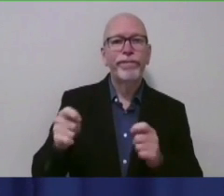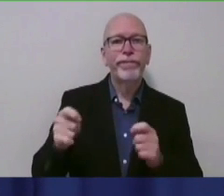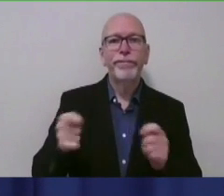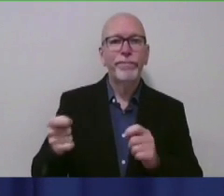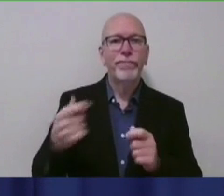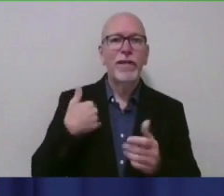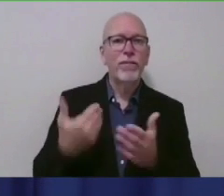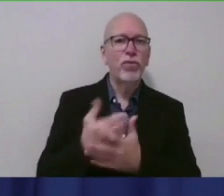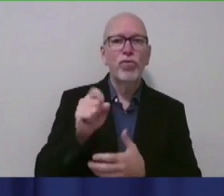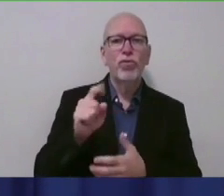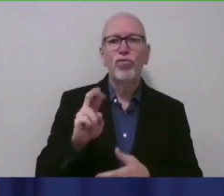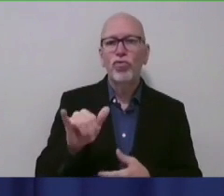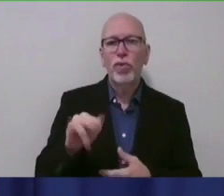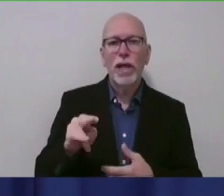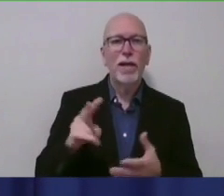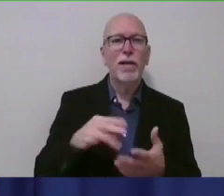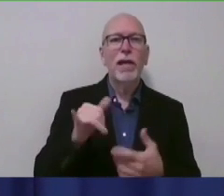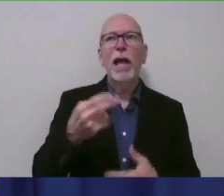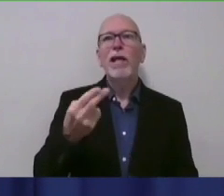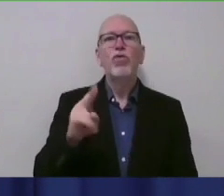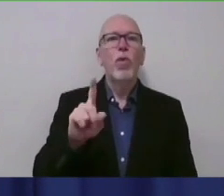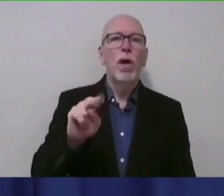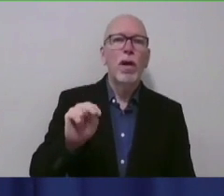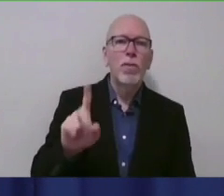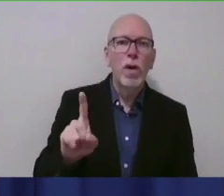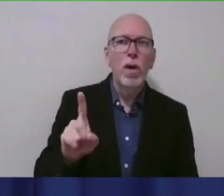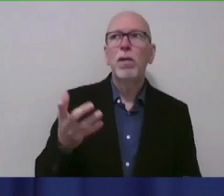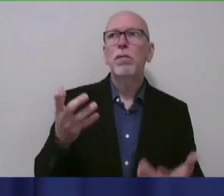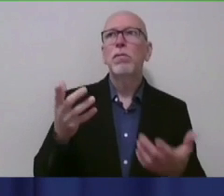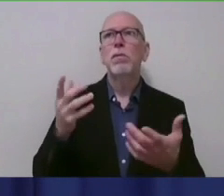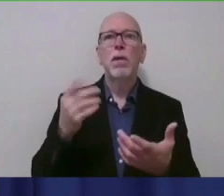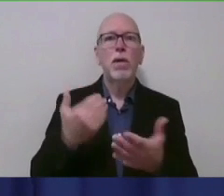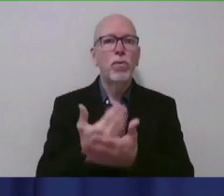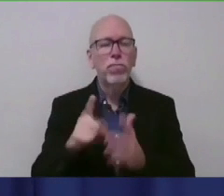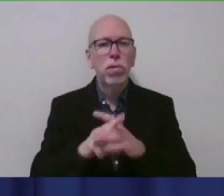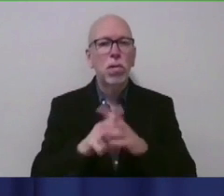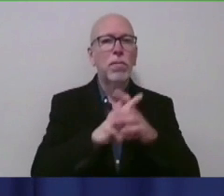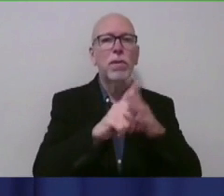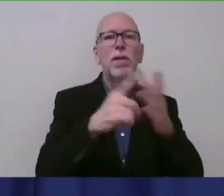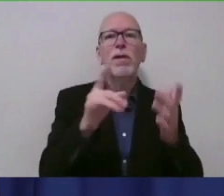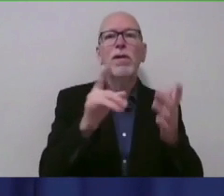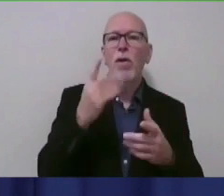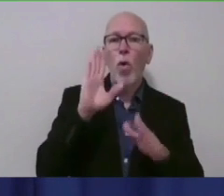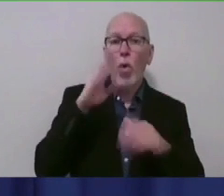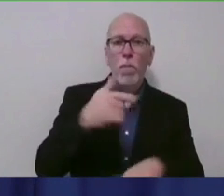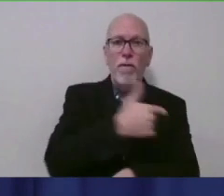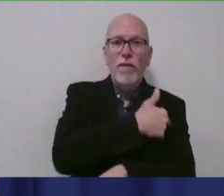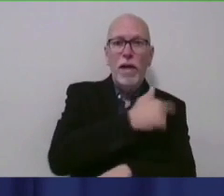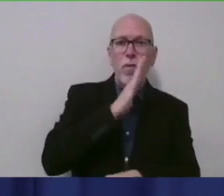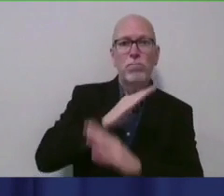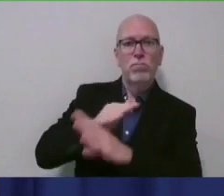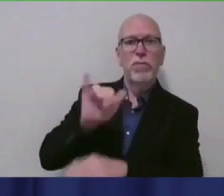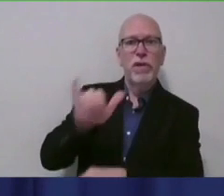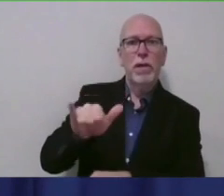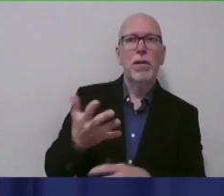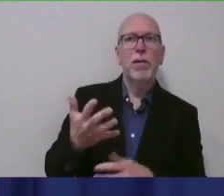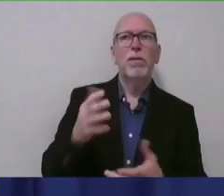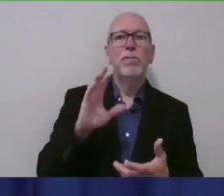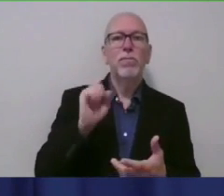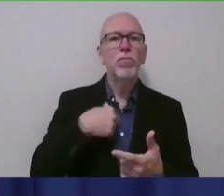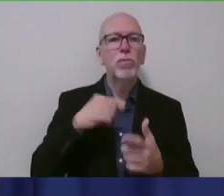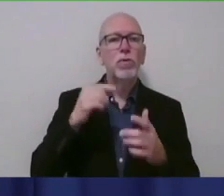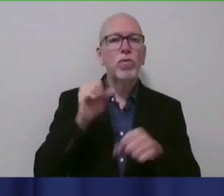my gosh, it's the H1N1 strain this year, and we've got to, hopefully the vaccines are covering that strain. And so we're working to get everybody